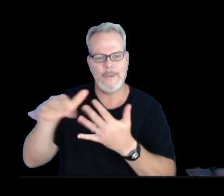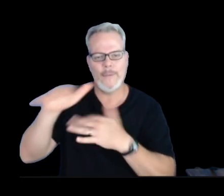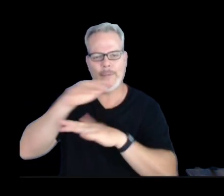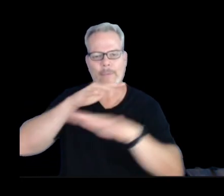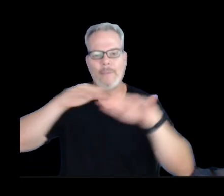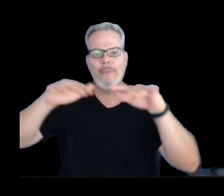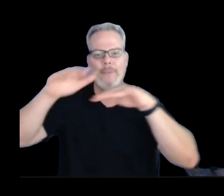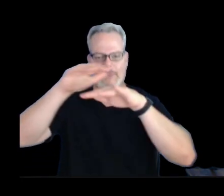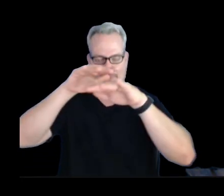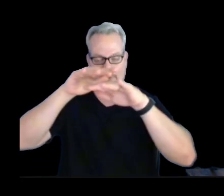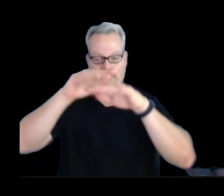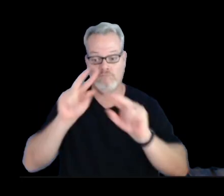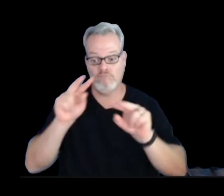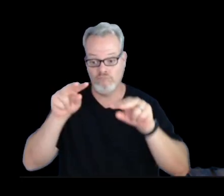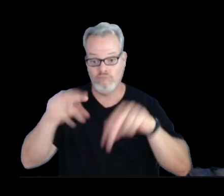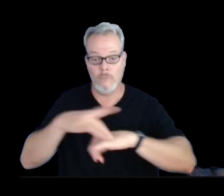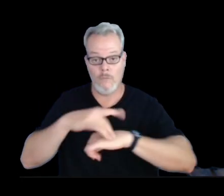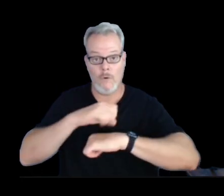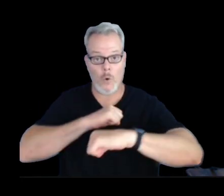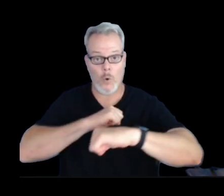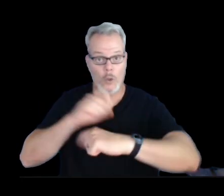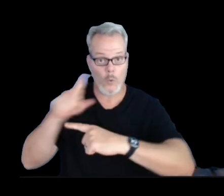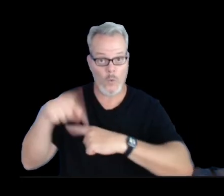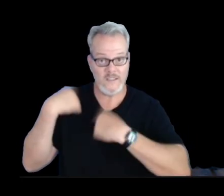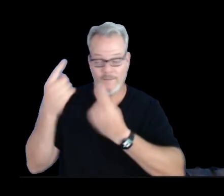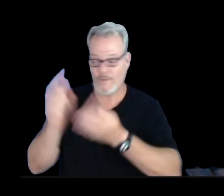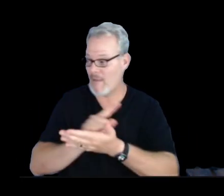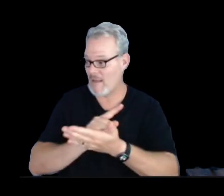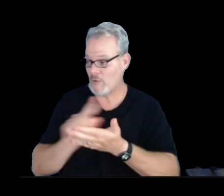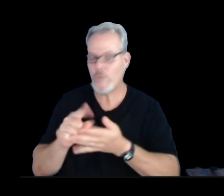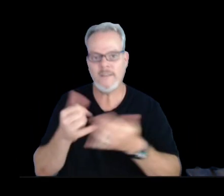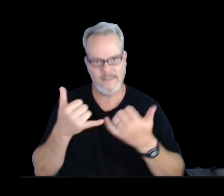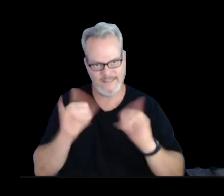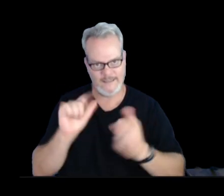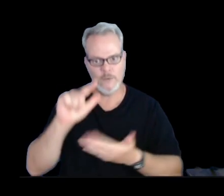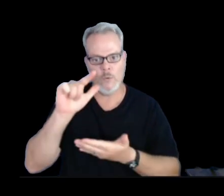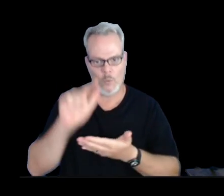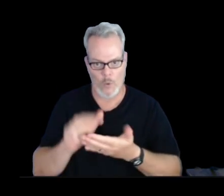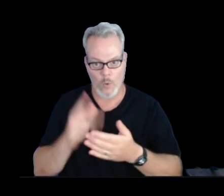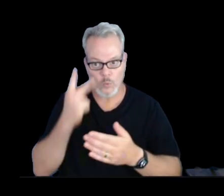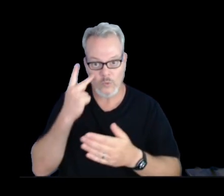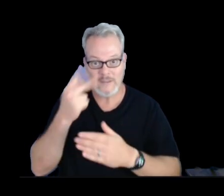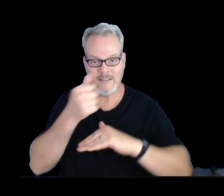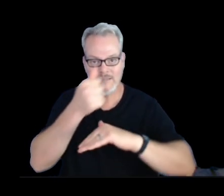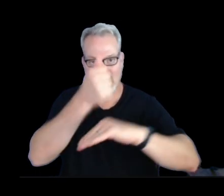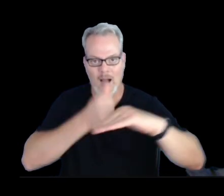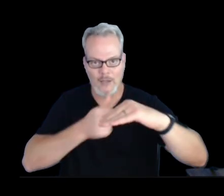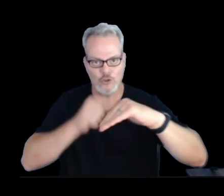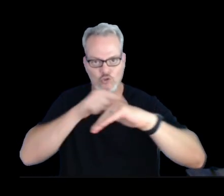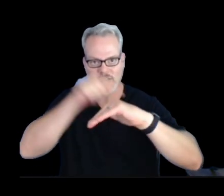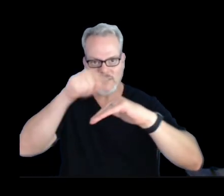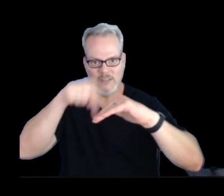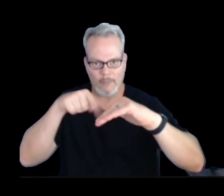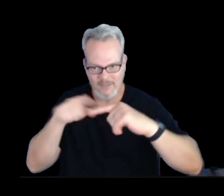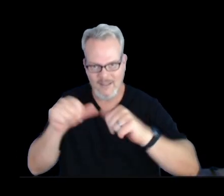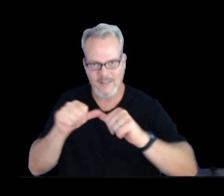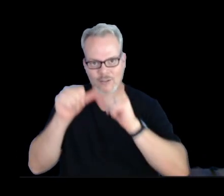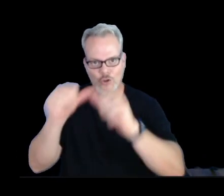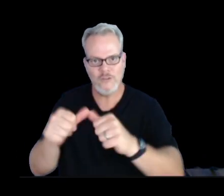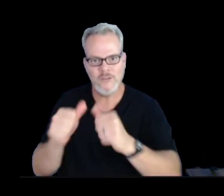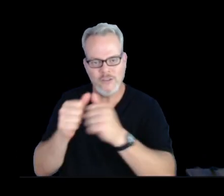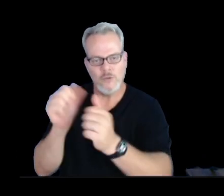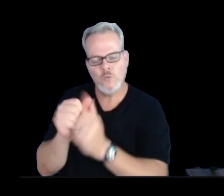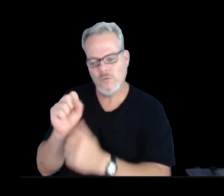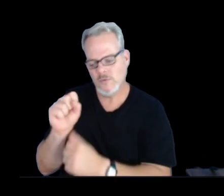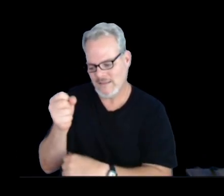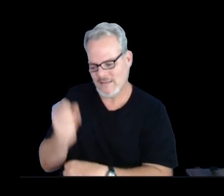If we look at the earthquakes over the last week, they have been fairly low still under the summit and continuing under the south flank and under